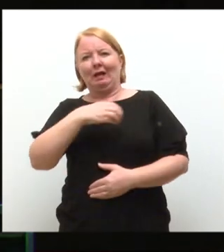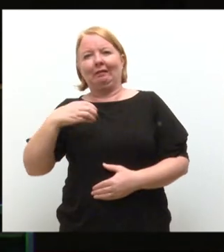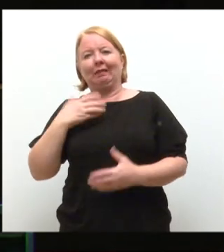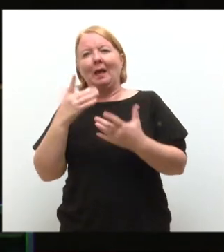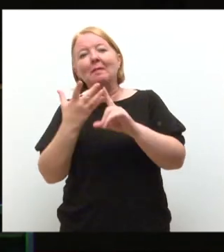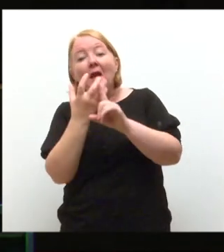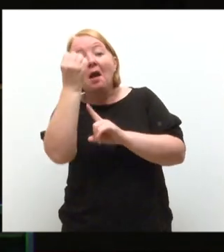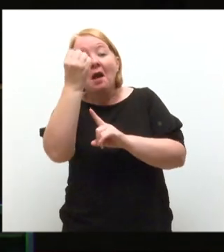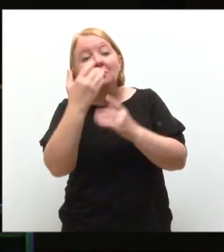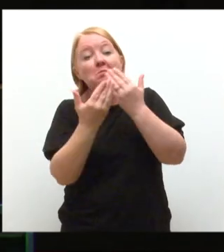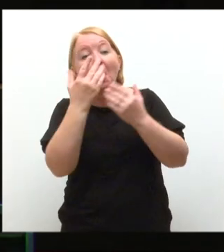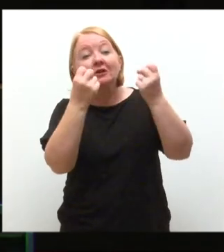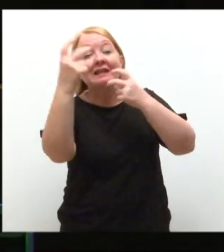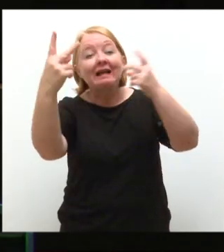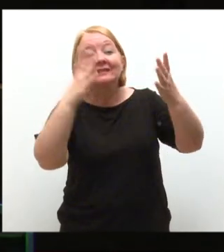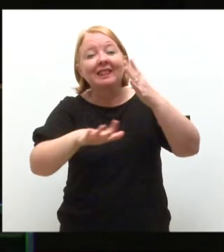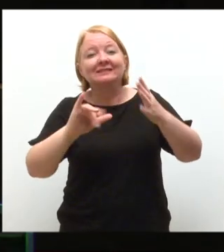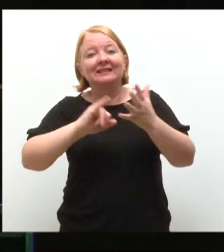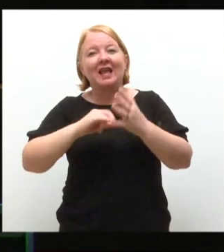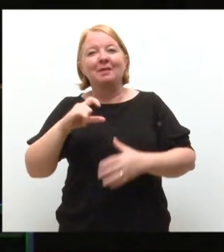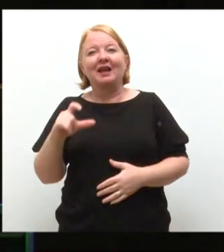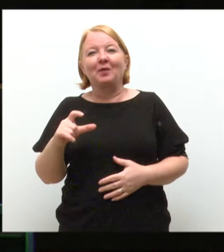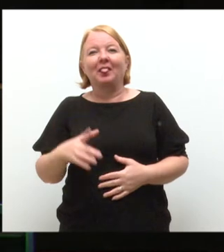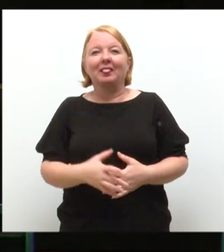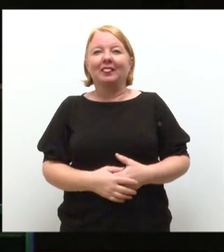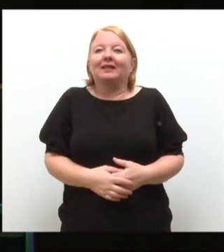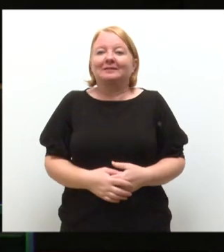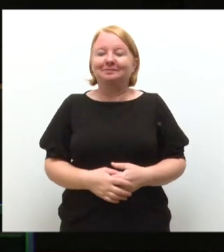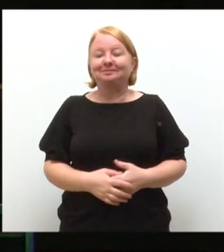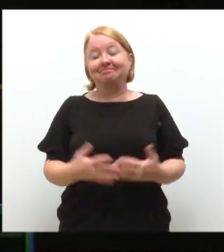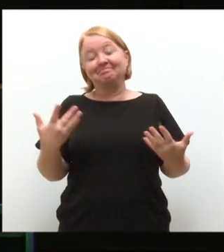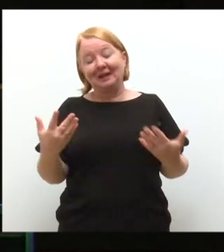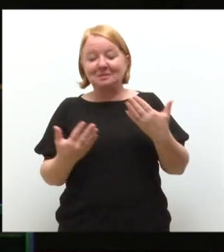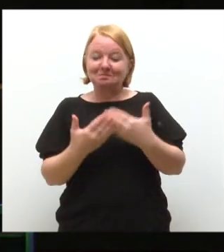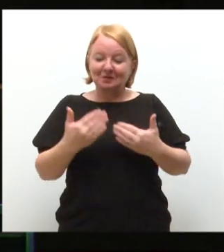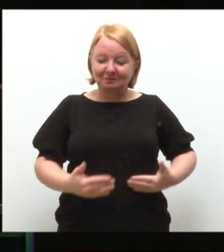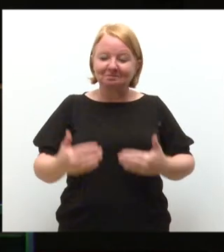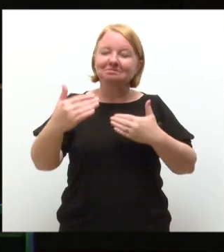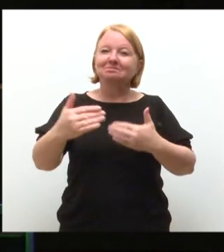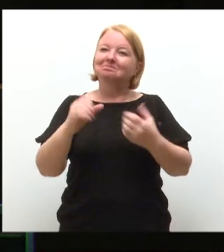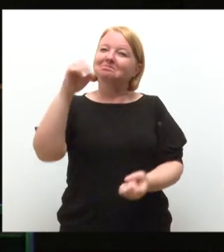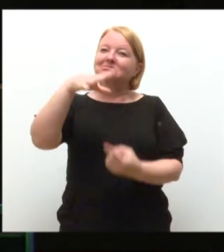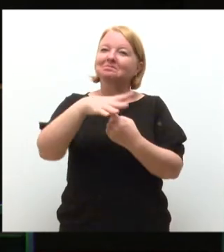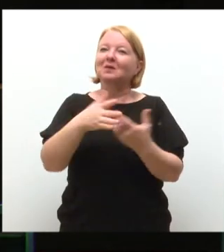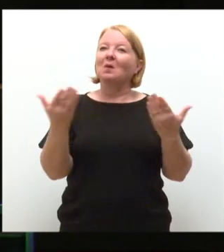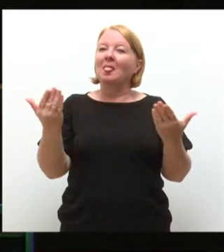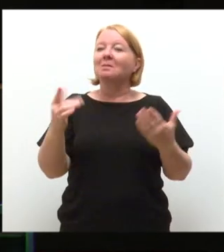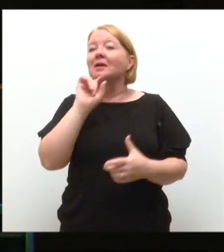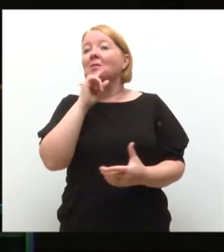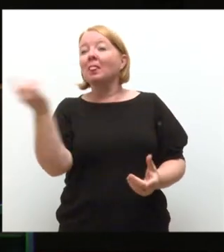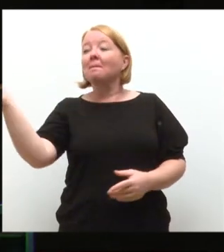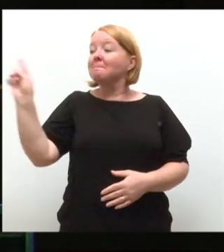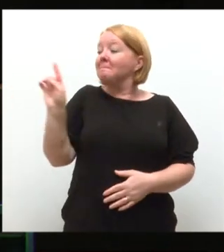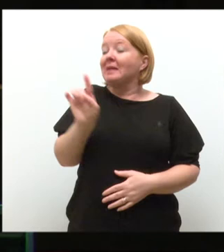than Simon Cole. We now move into the main welcome part of the event. I ask back to the